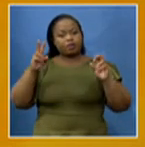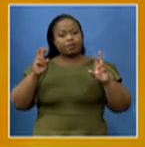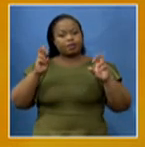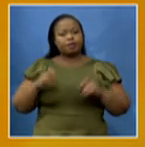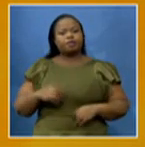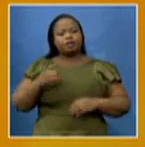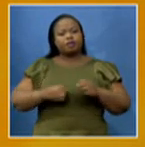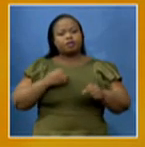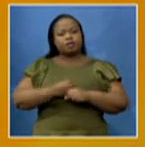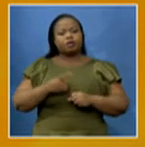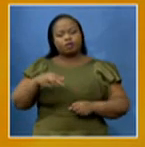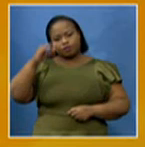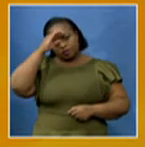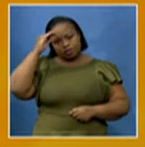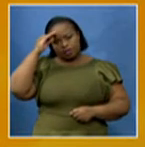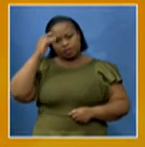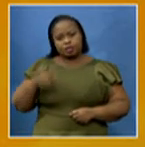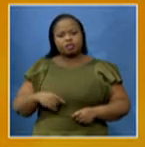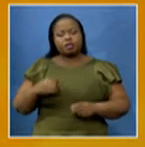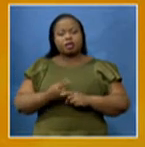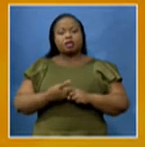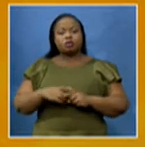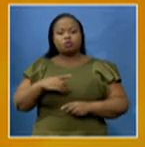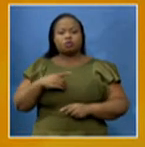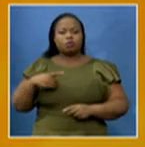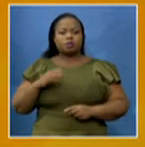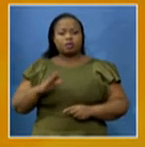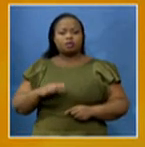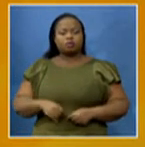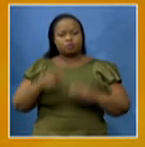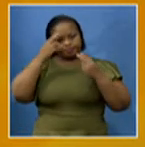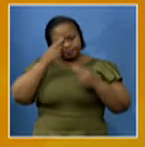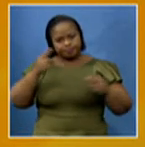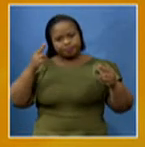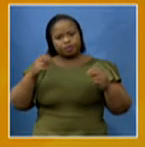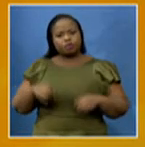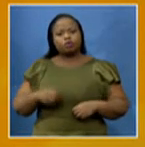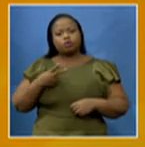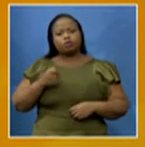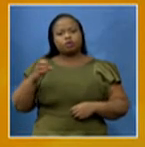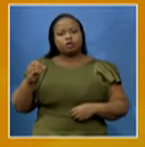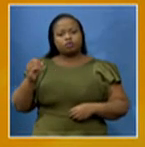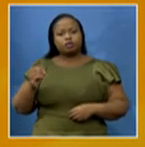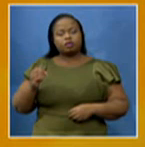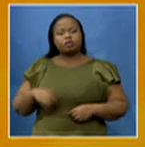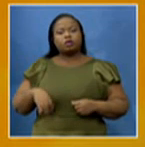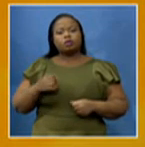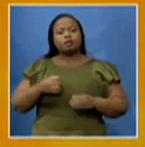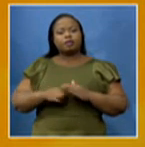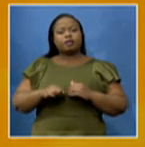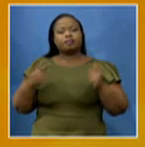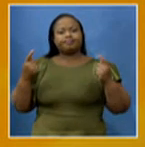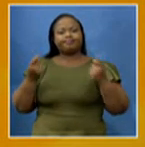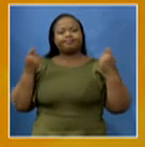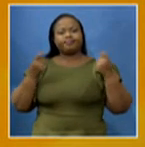year of the nurse and midwife in honor of the 200th birth anniversary of Florence Nightingale. Now the